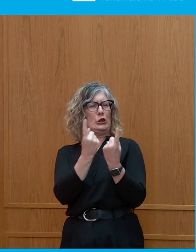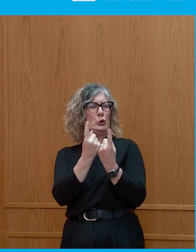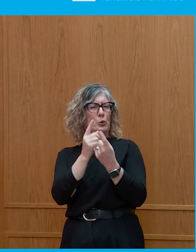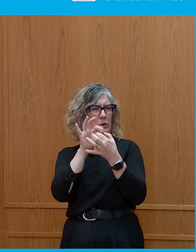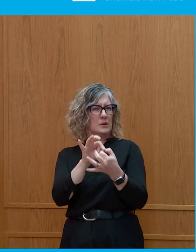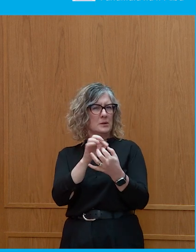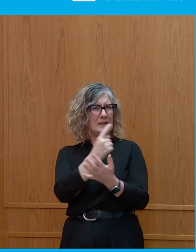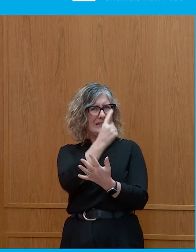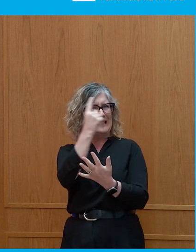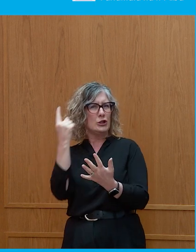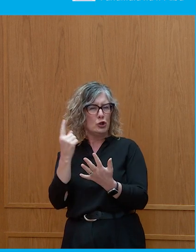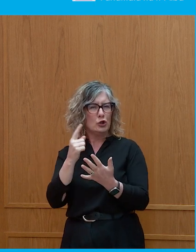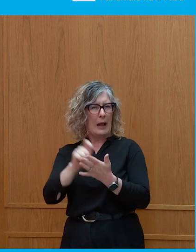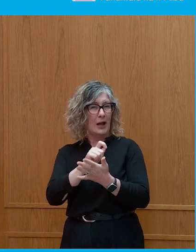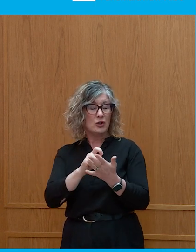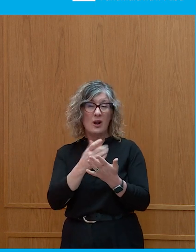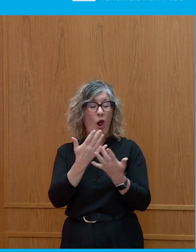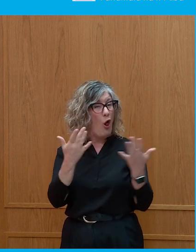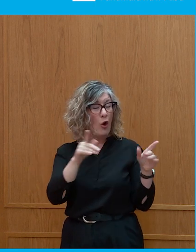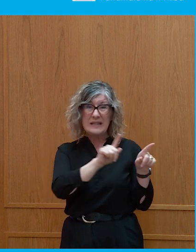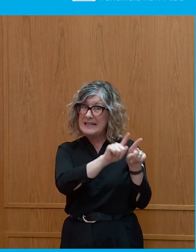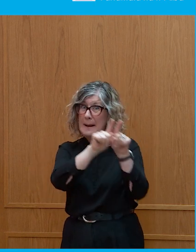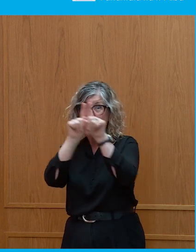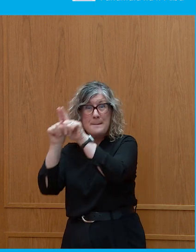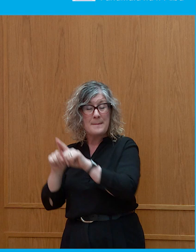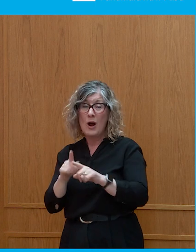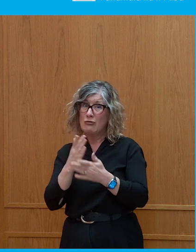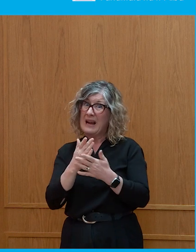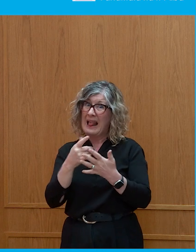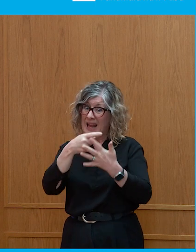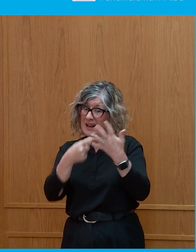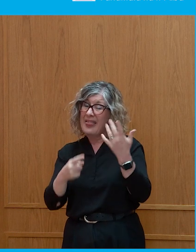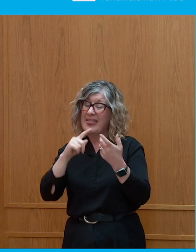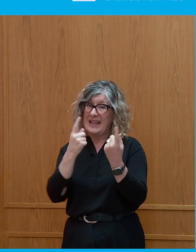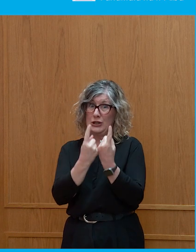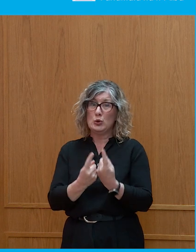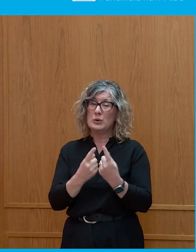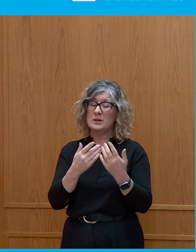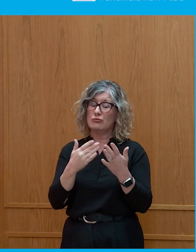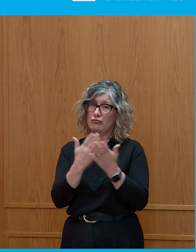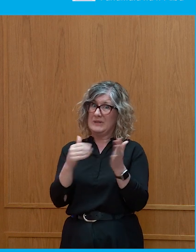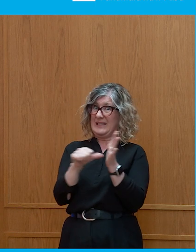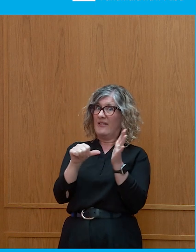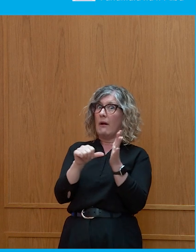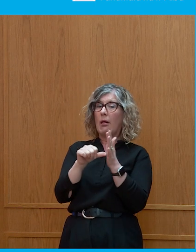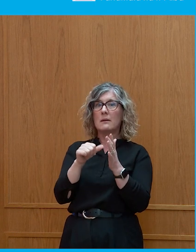of them are really difficult for any one government to deal with alone. And so, you know, immigration,